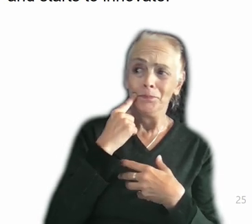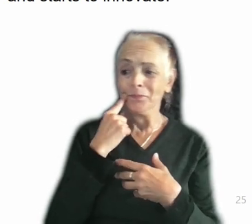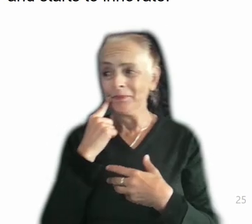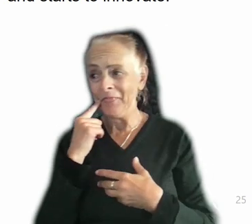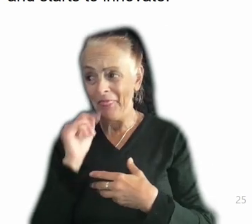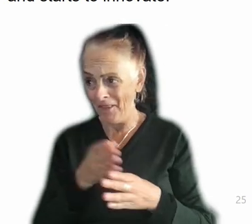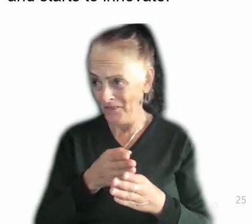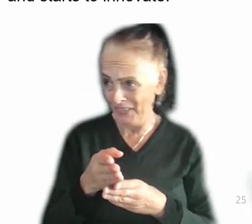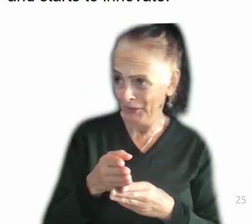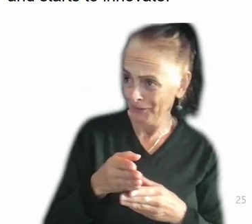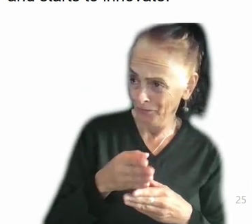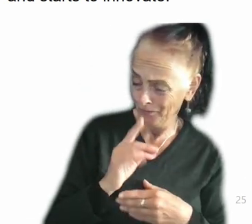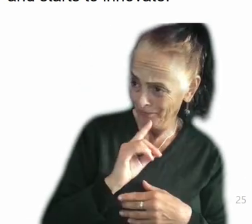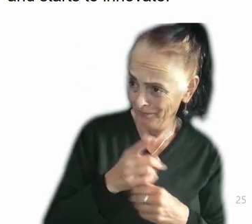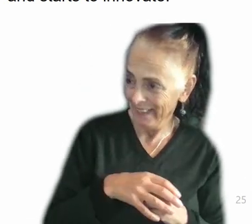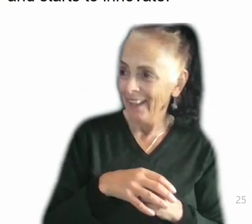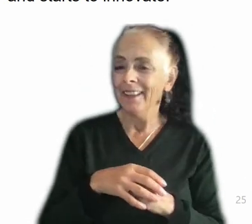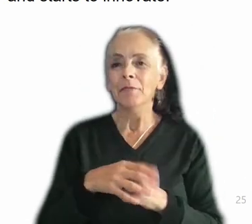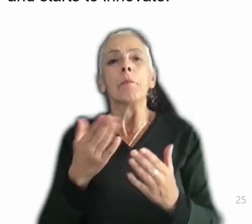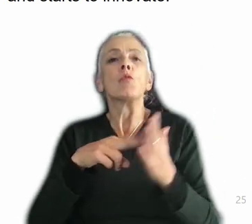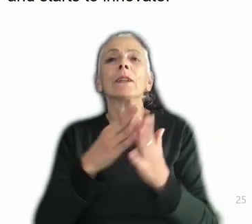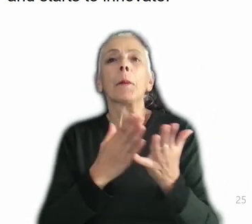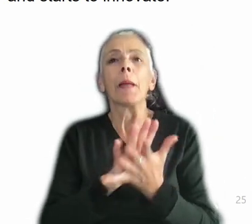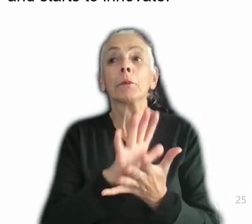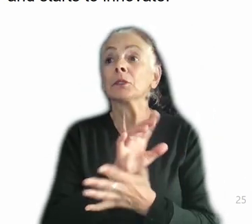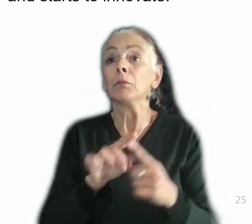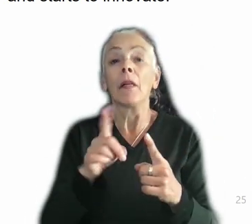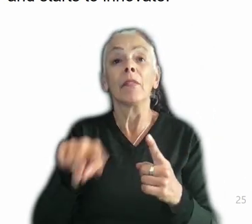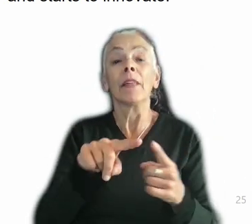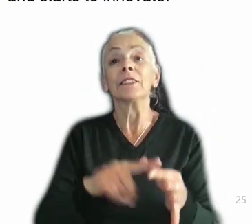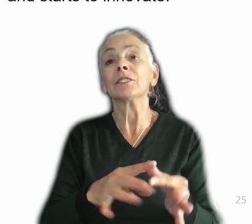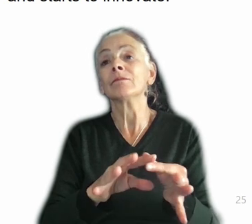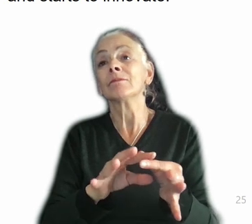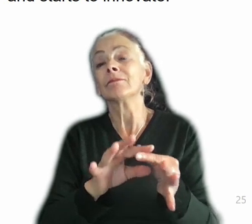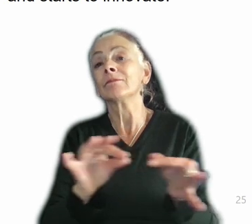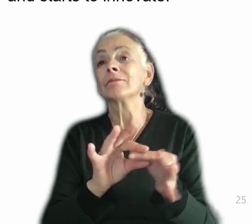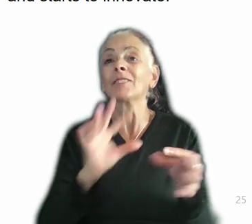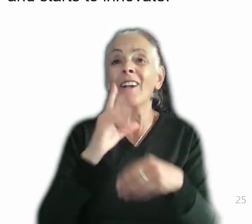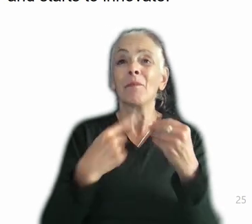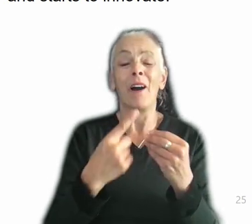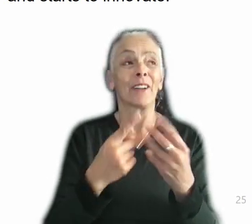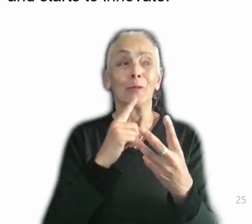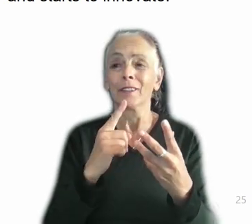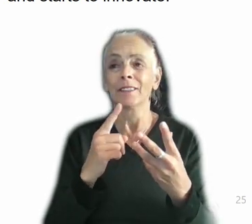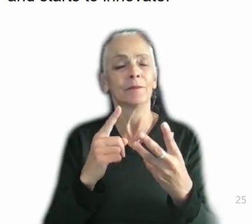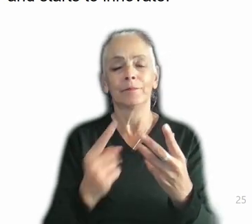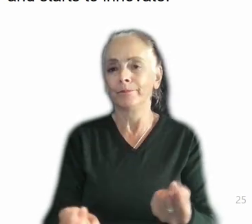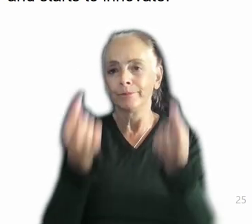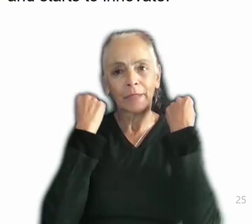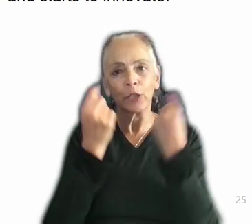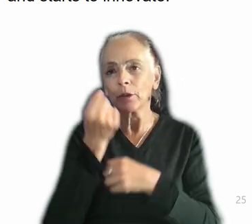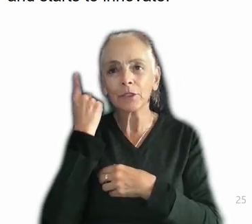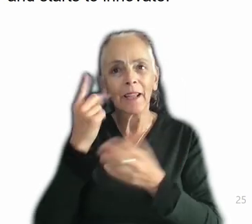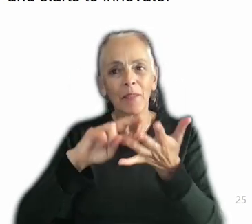some papers, but normally when they start talking about those papers, they kind of flirt with disaster because they don't really understand the implications of the papers because they